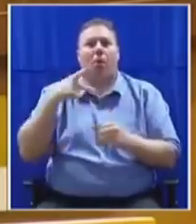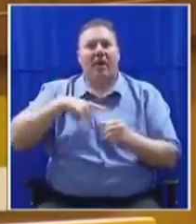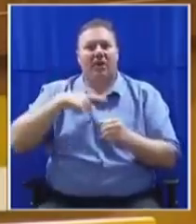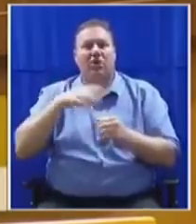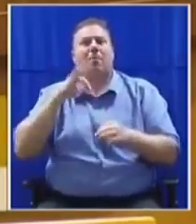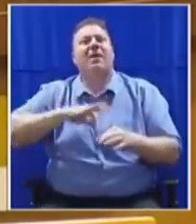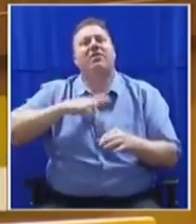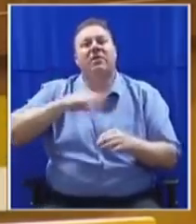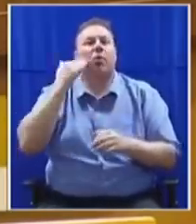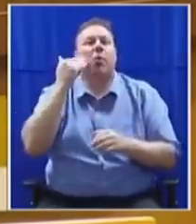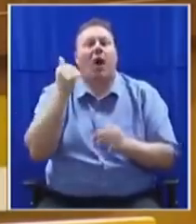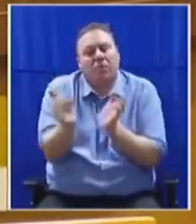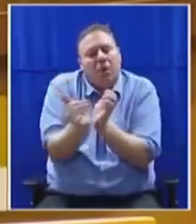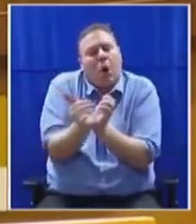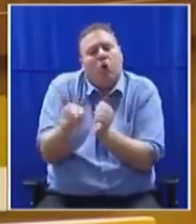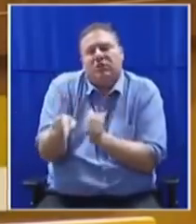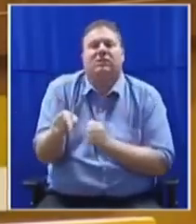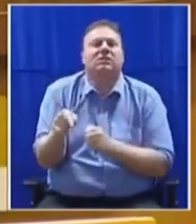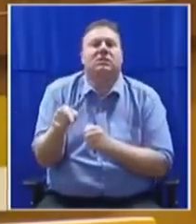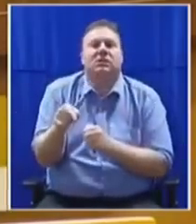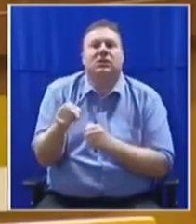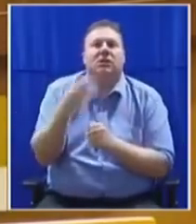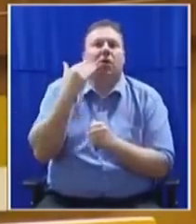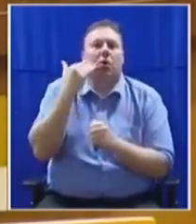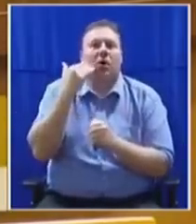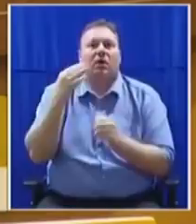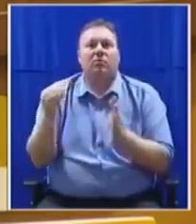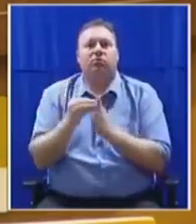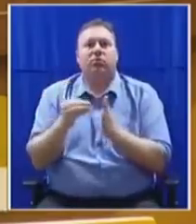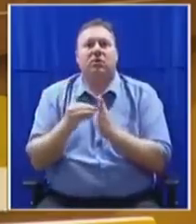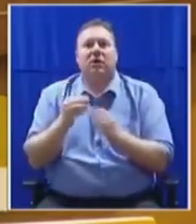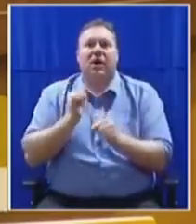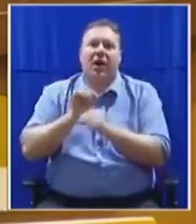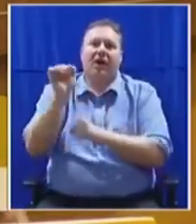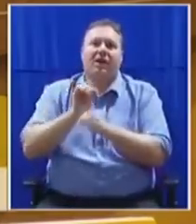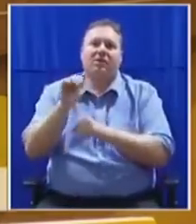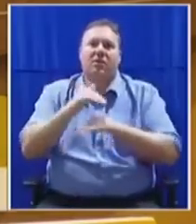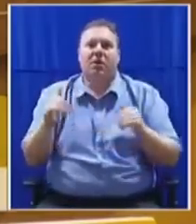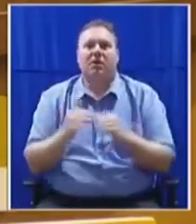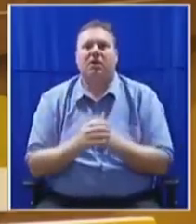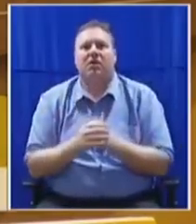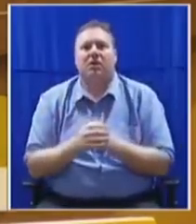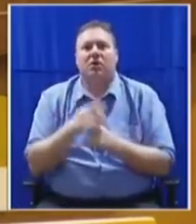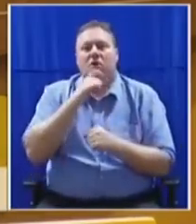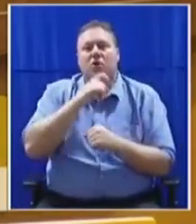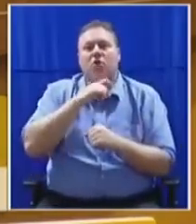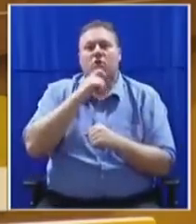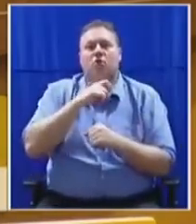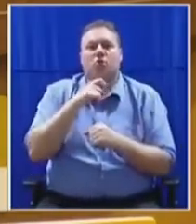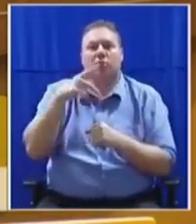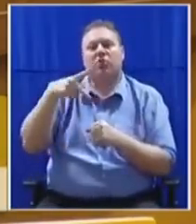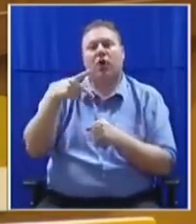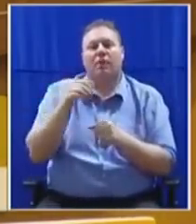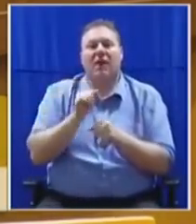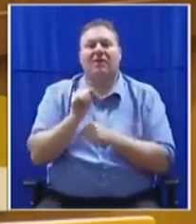benefit the white minorities when sanctions were being imposed against apartheid. They utilize those prescribed assets to